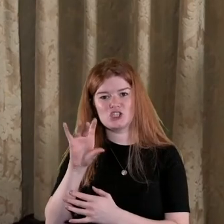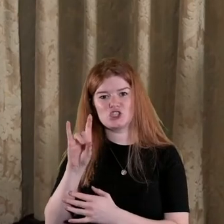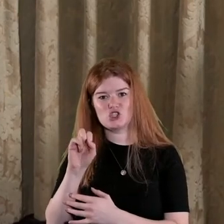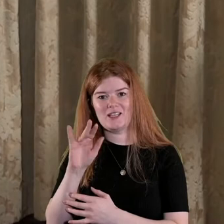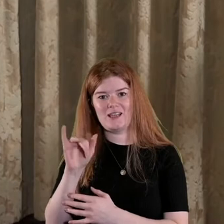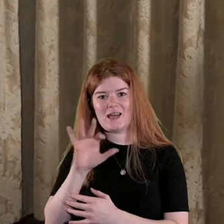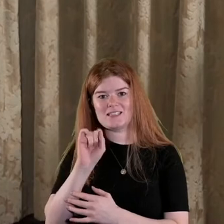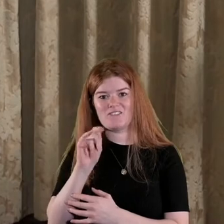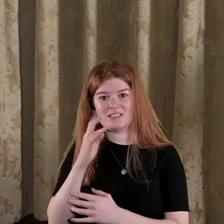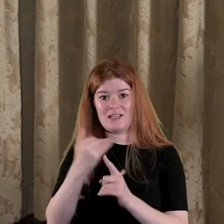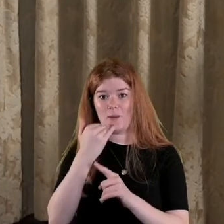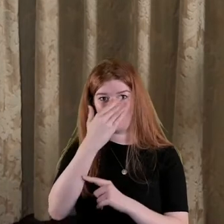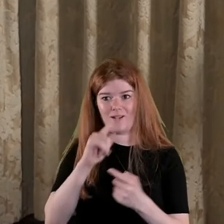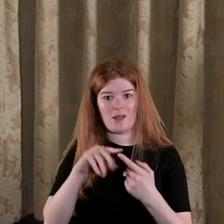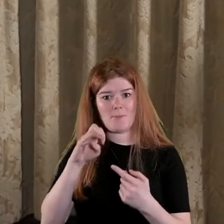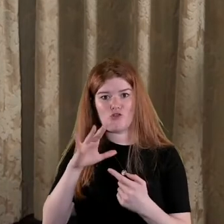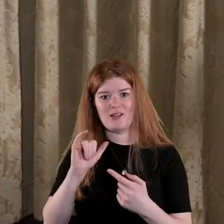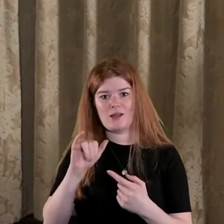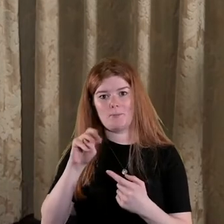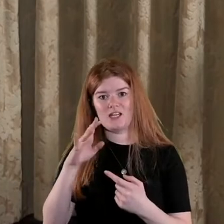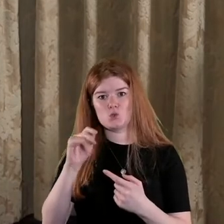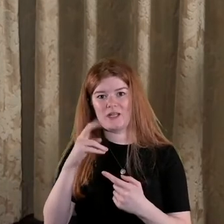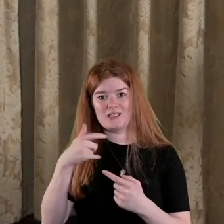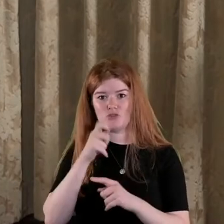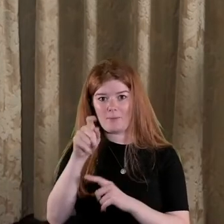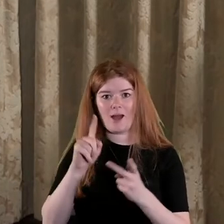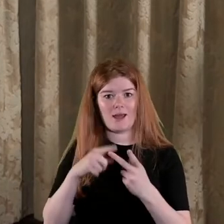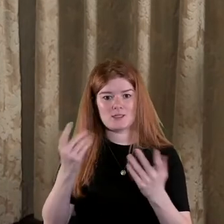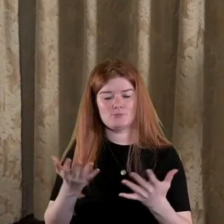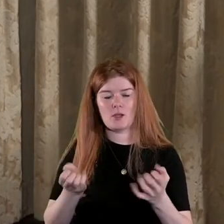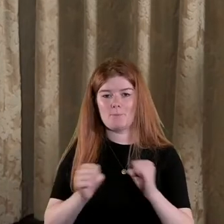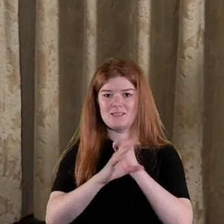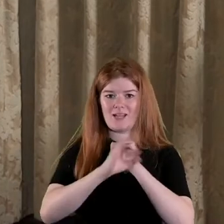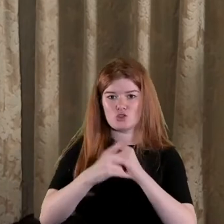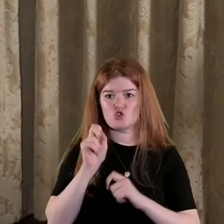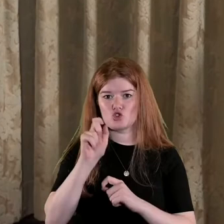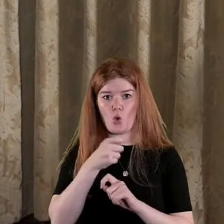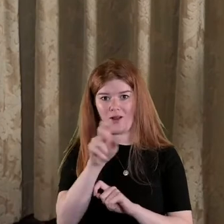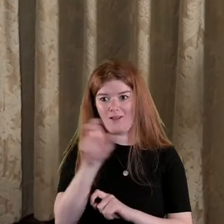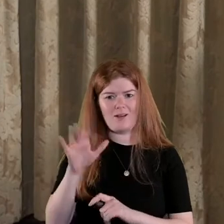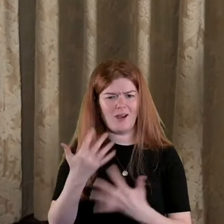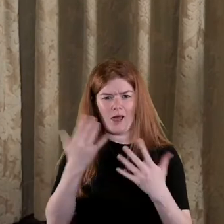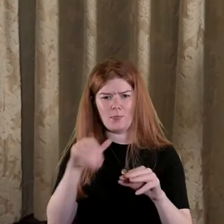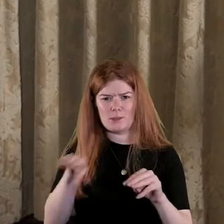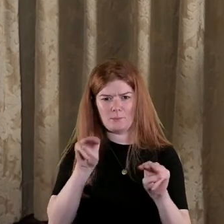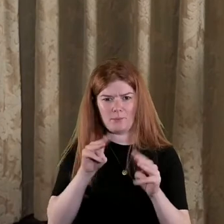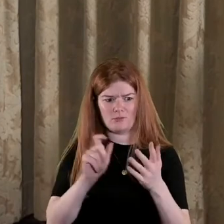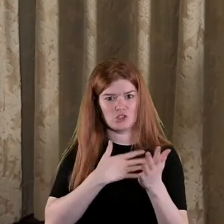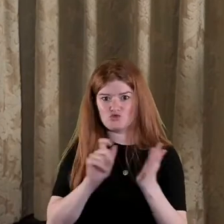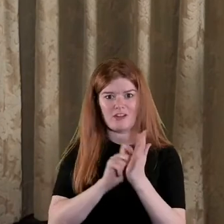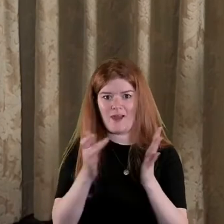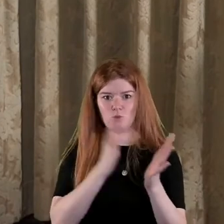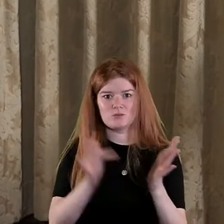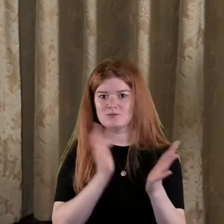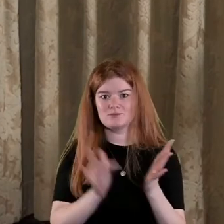Mary McSweeney's trips and propaganda tours but a lot of these people then just get written out of the you know